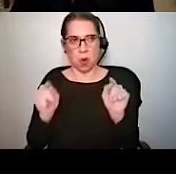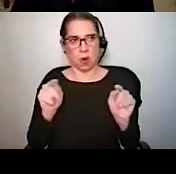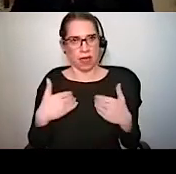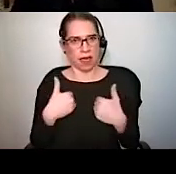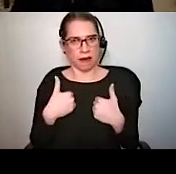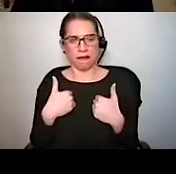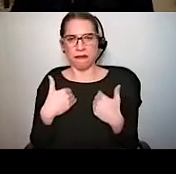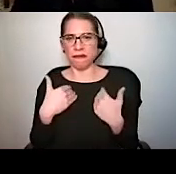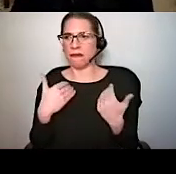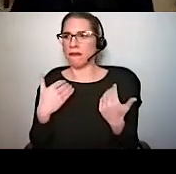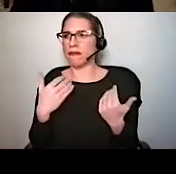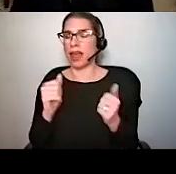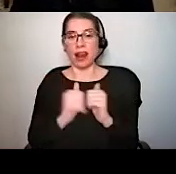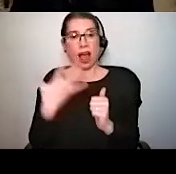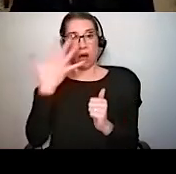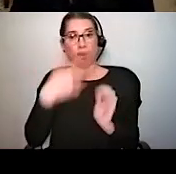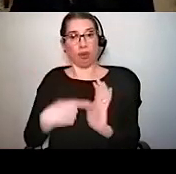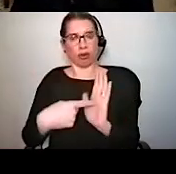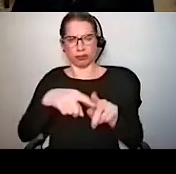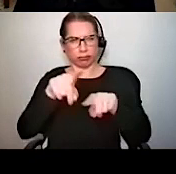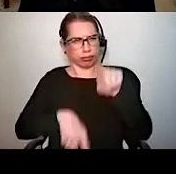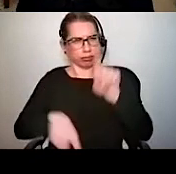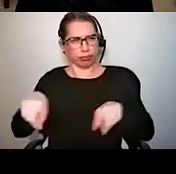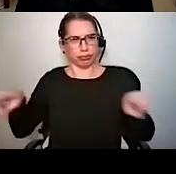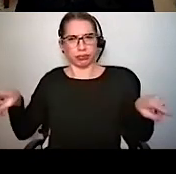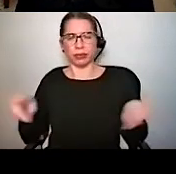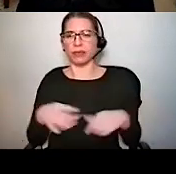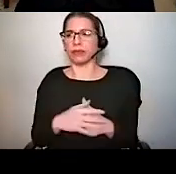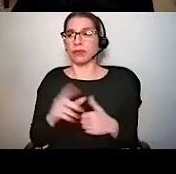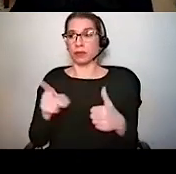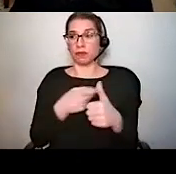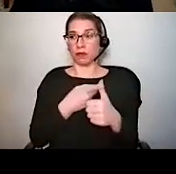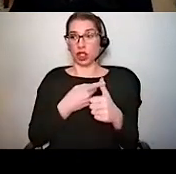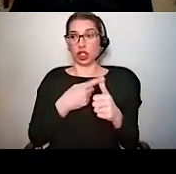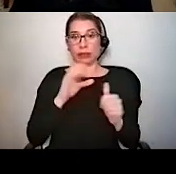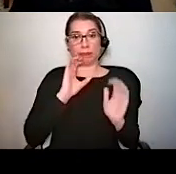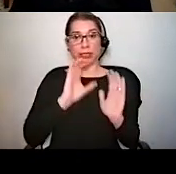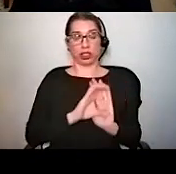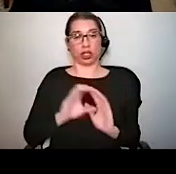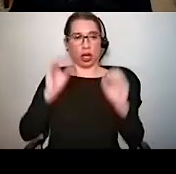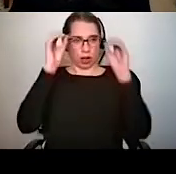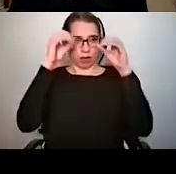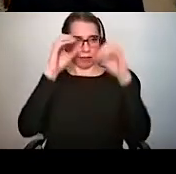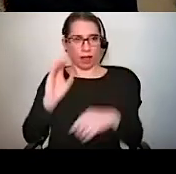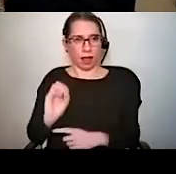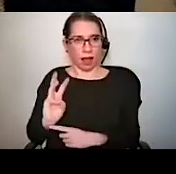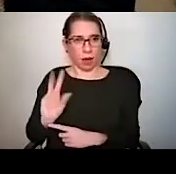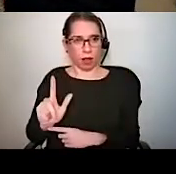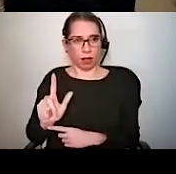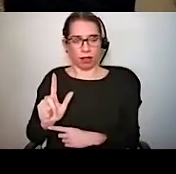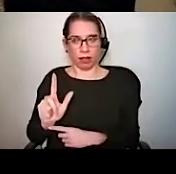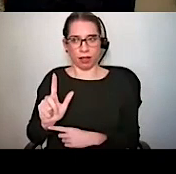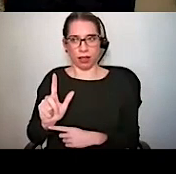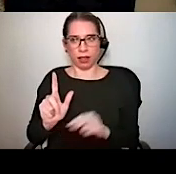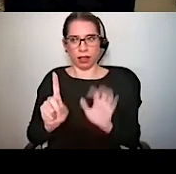examples here. So in the first case, we have an owl that's blending into a particular part of its environment,